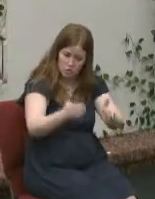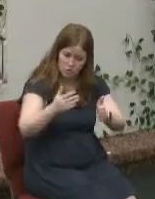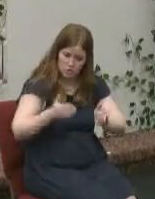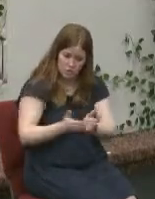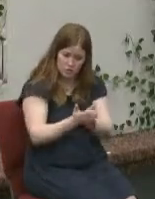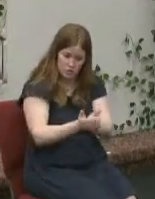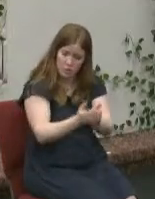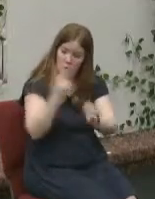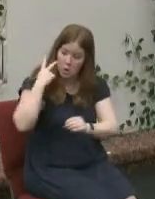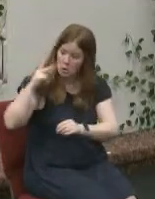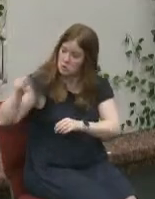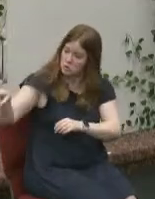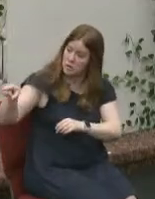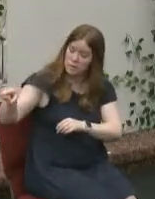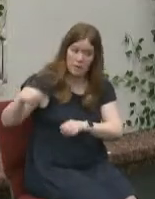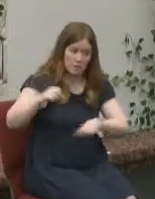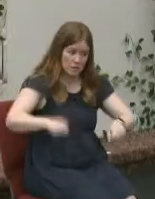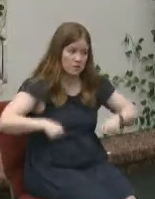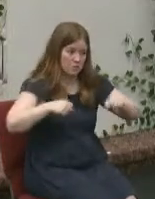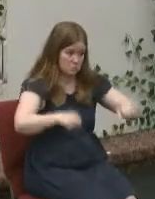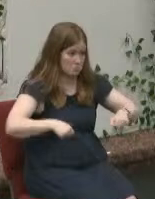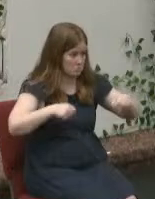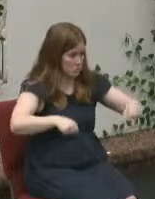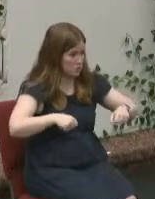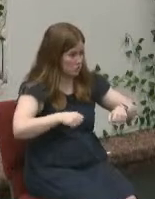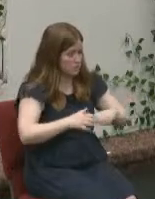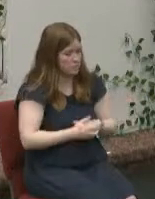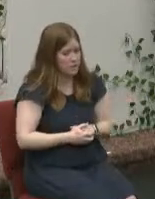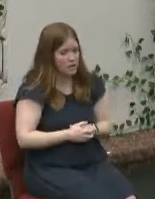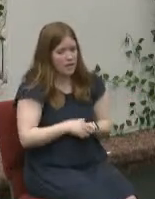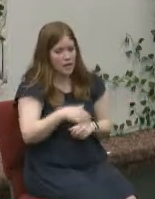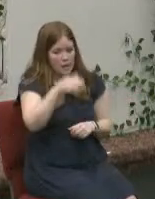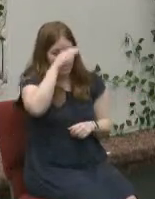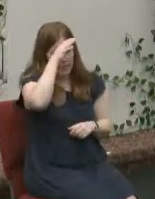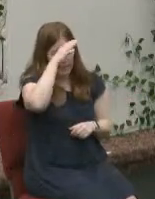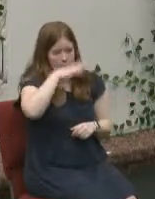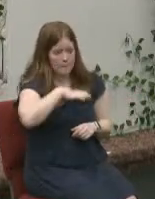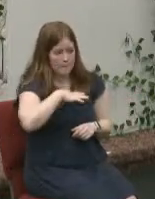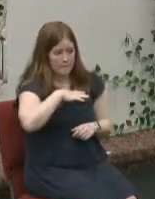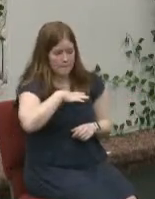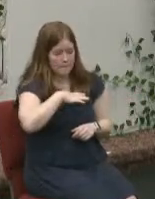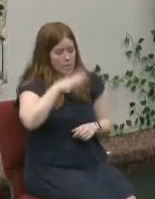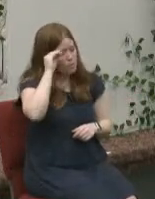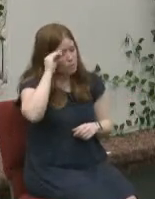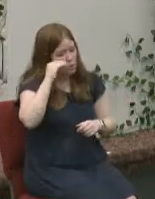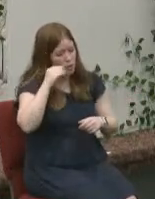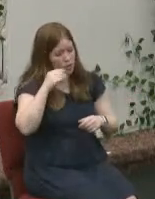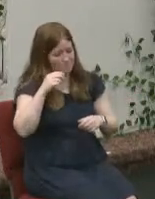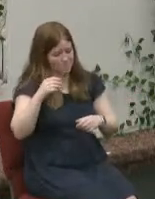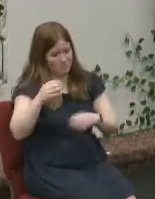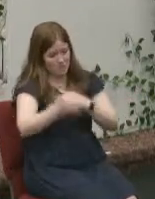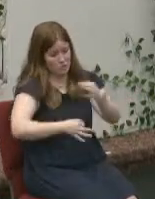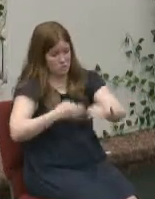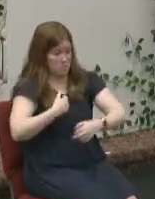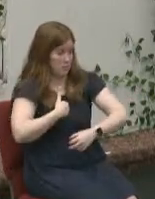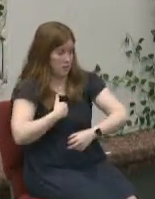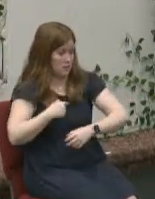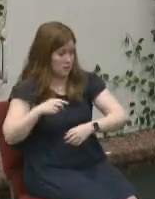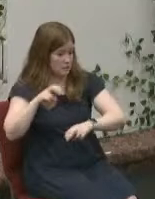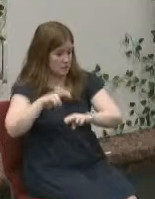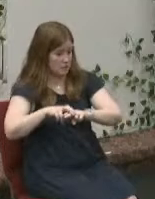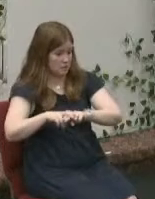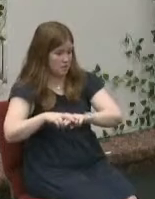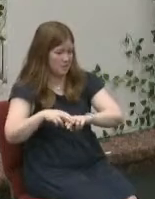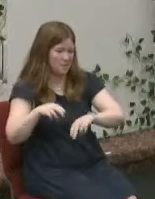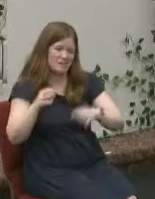saw troy and mike getting in the guy that was supposed to take my place was standing on the side and later on i found out that